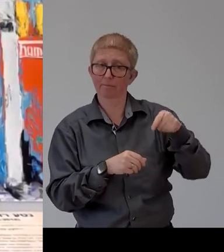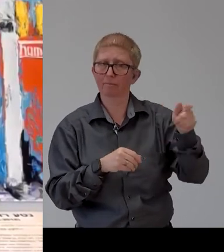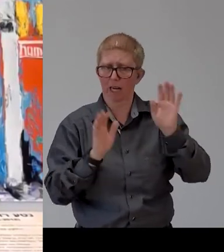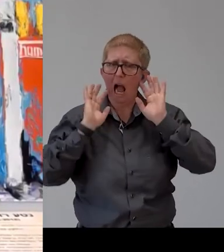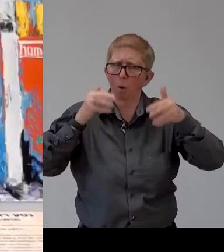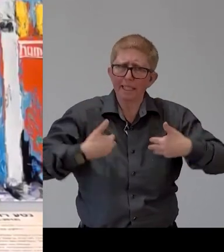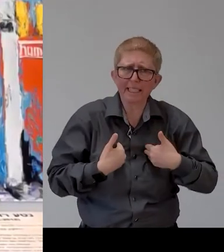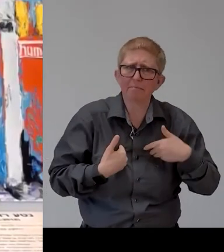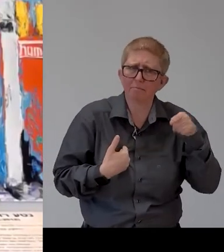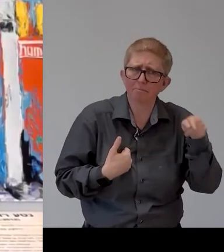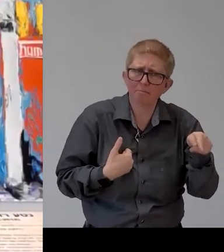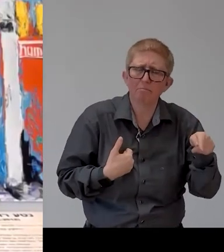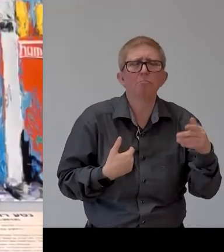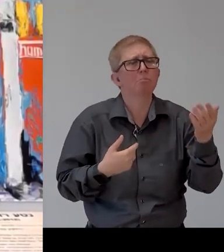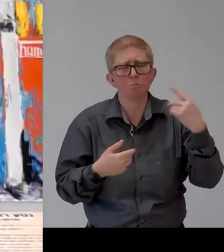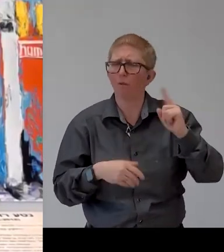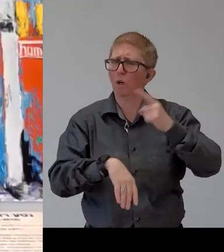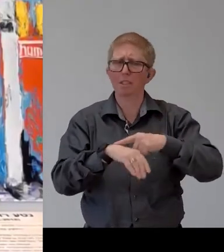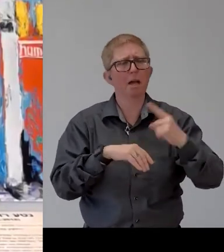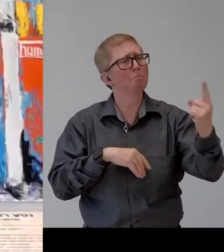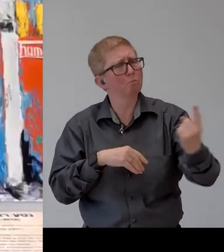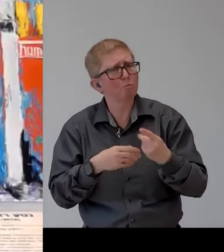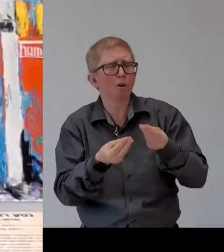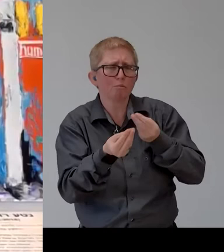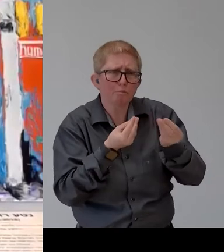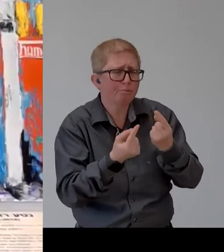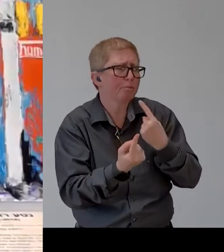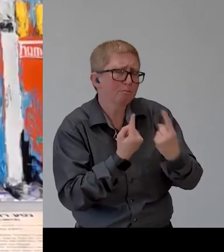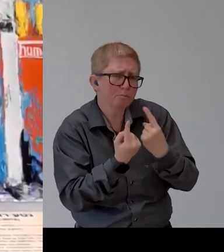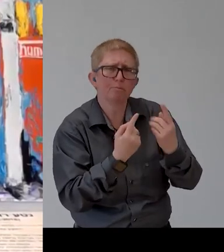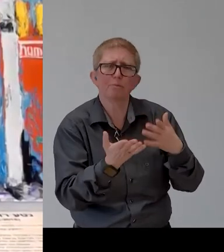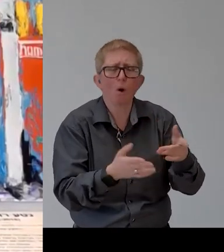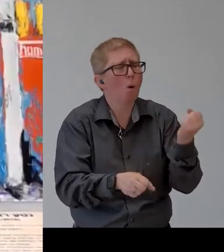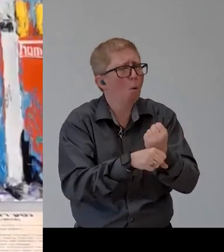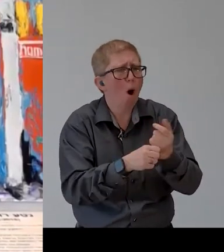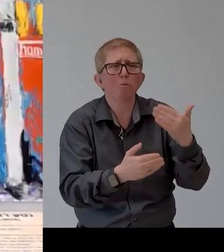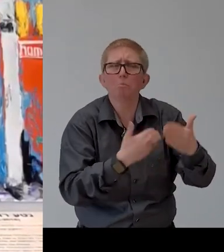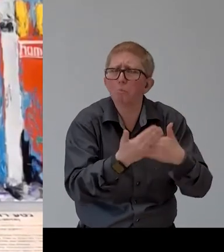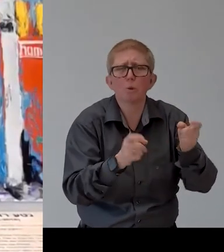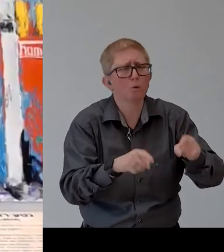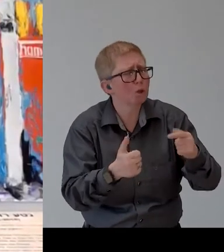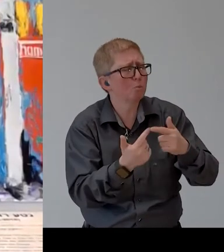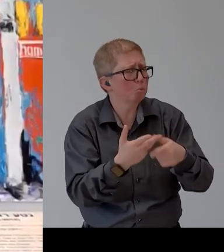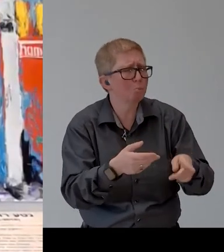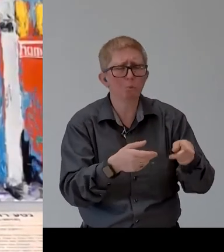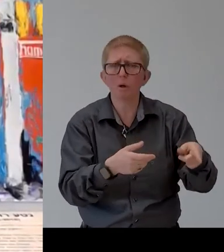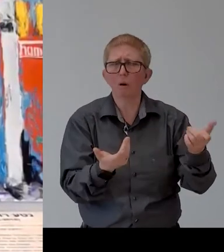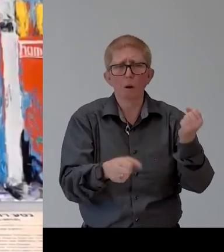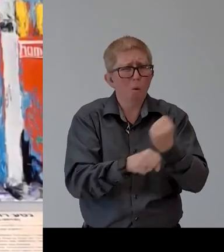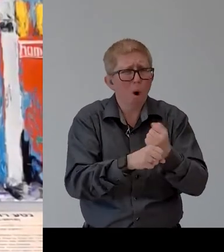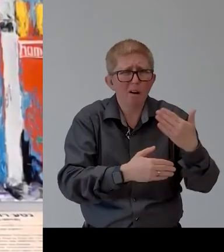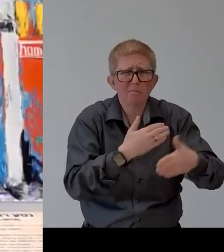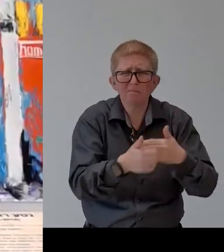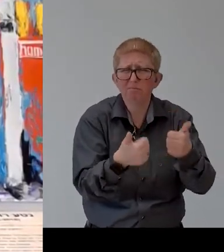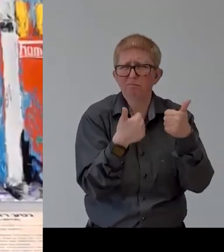day they explained to them what to do and he did it and the truth is he did it very very well and it was potentially a great fit